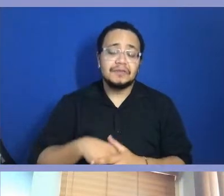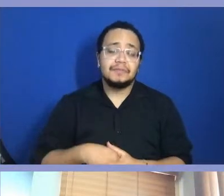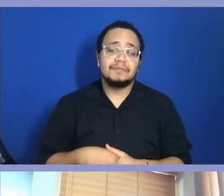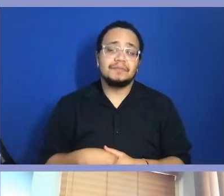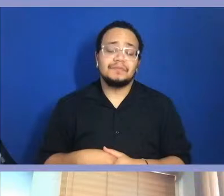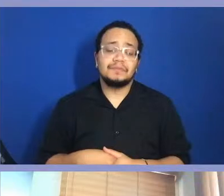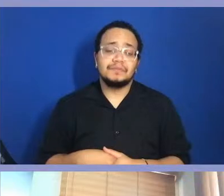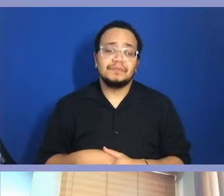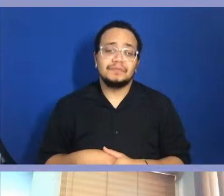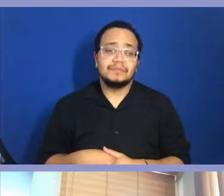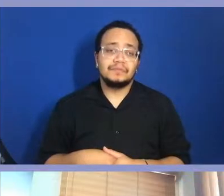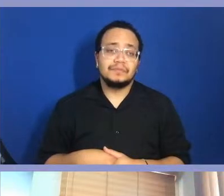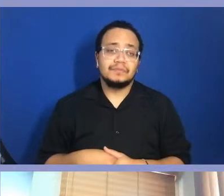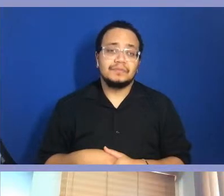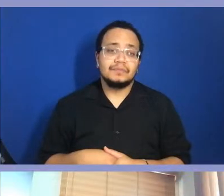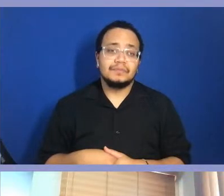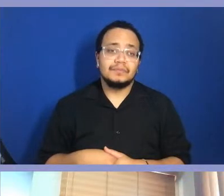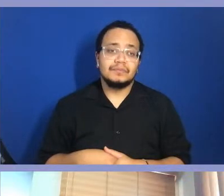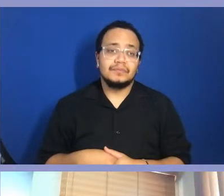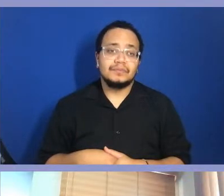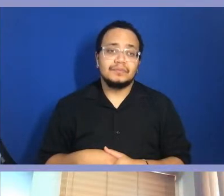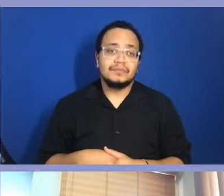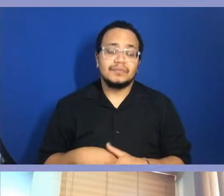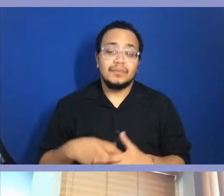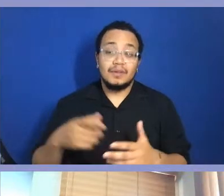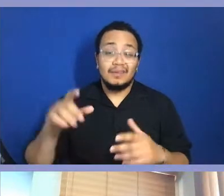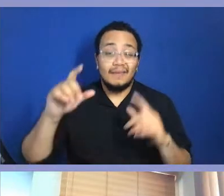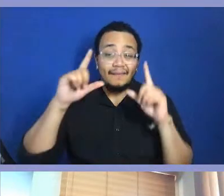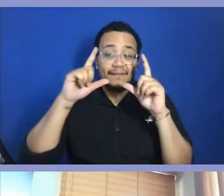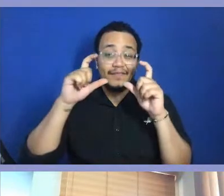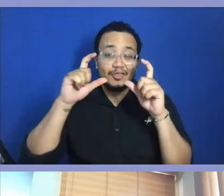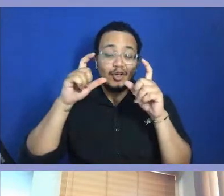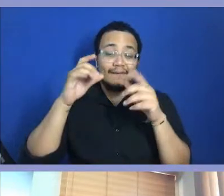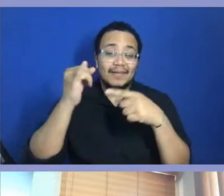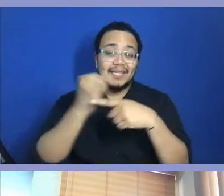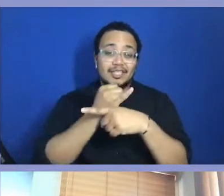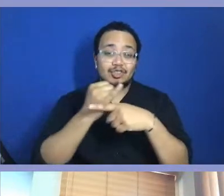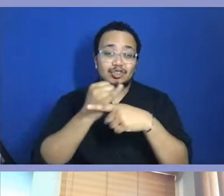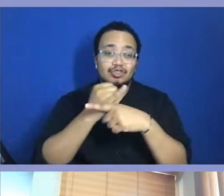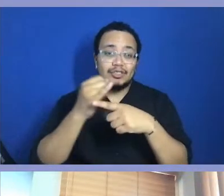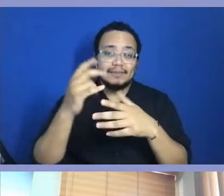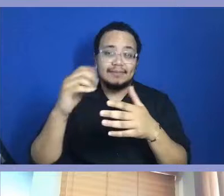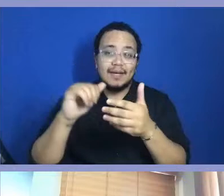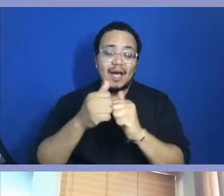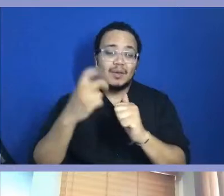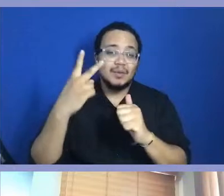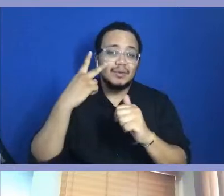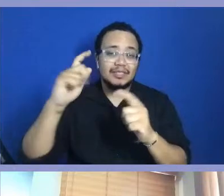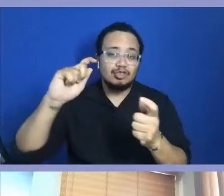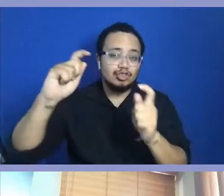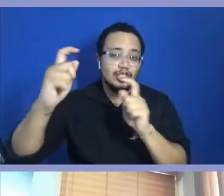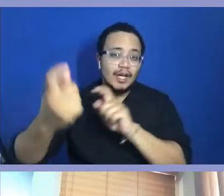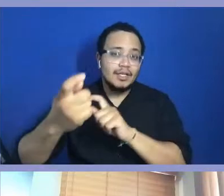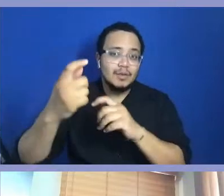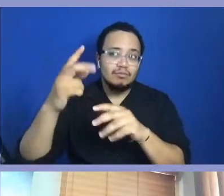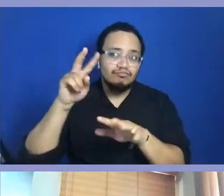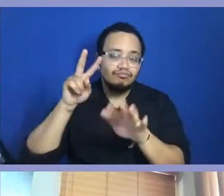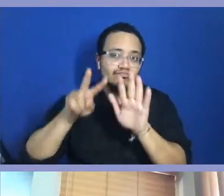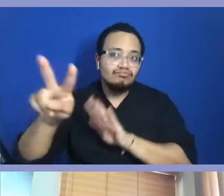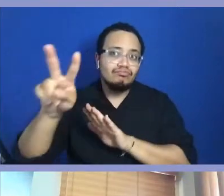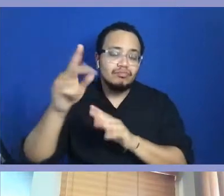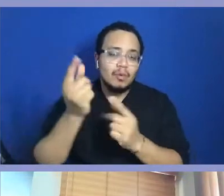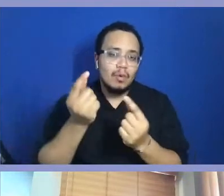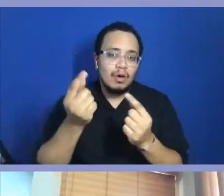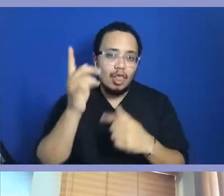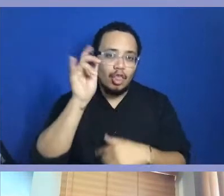this just industry going in the space of photography and interactions?